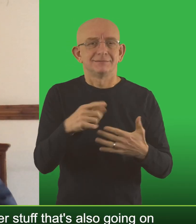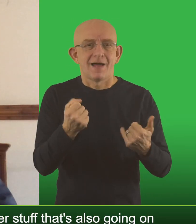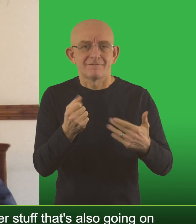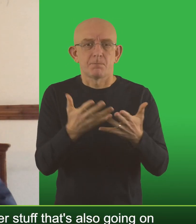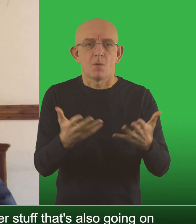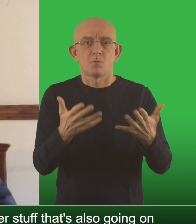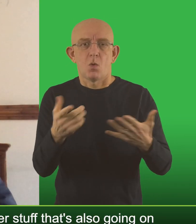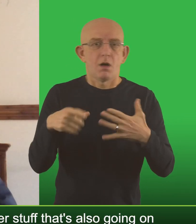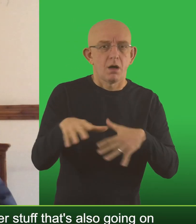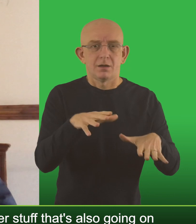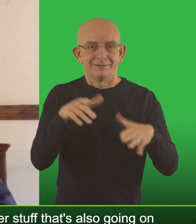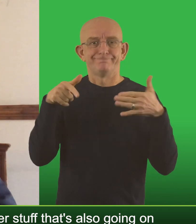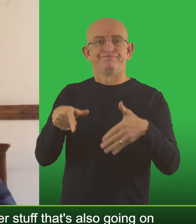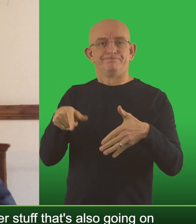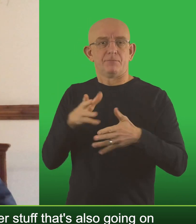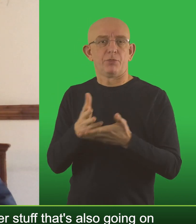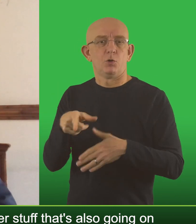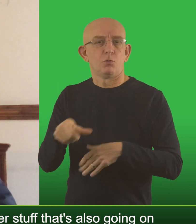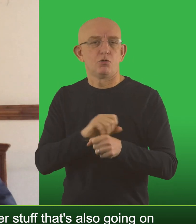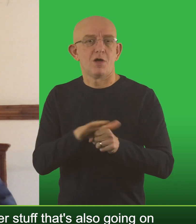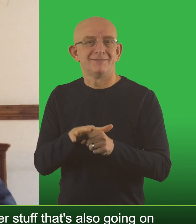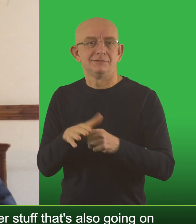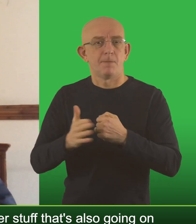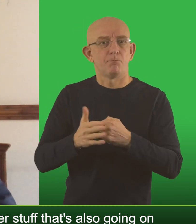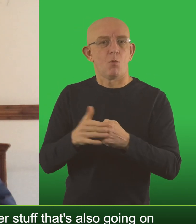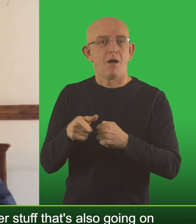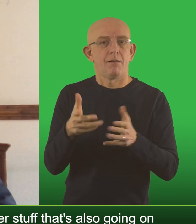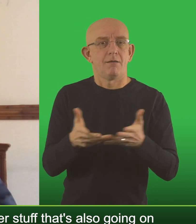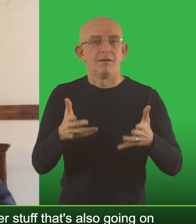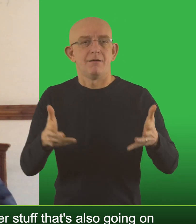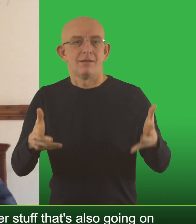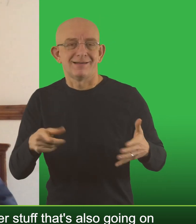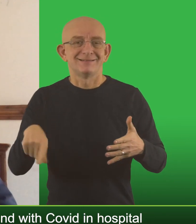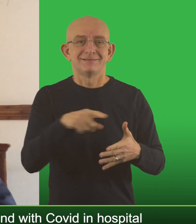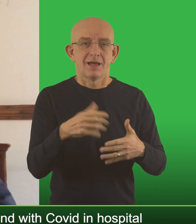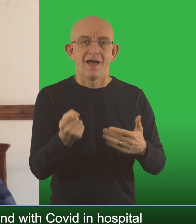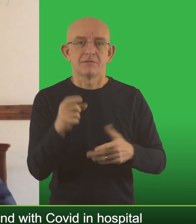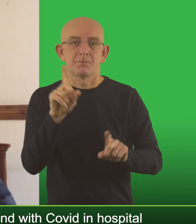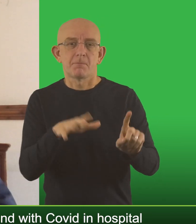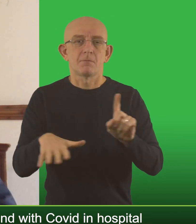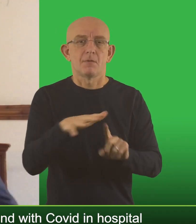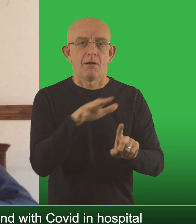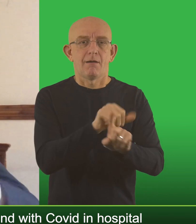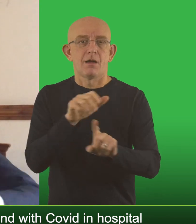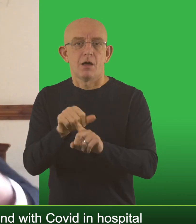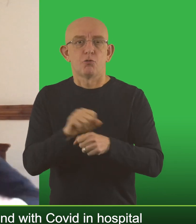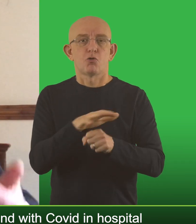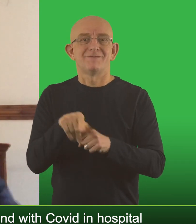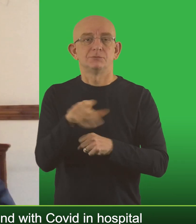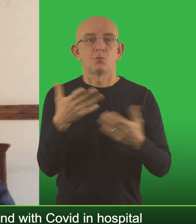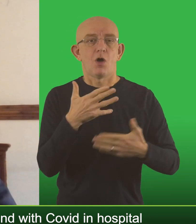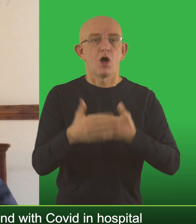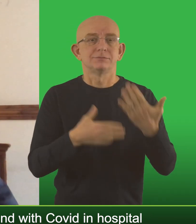also going on. And there's a sort of a gentle rise in admissions on account of Covid. And there's also people being